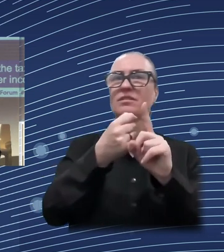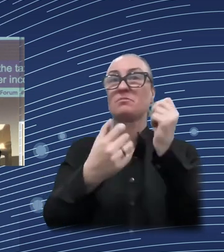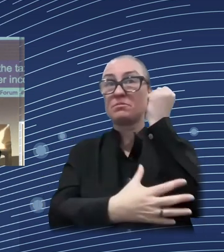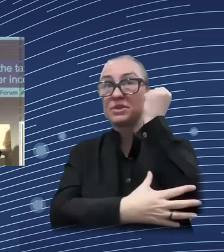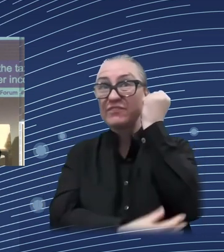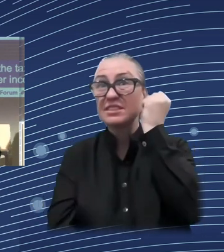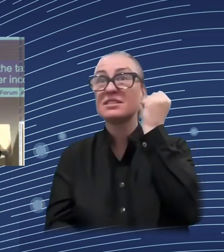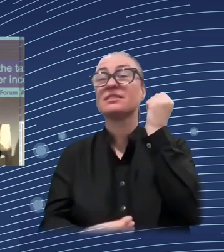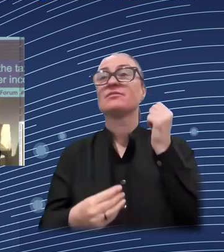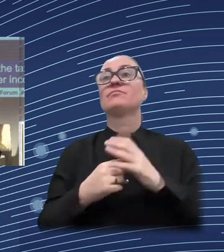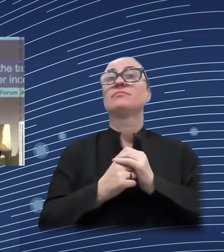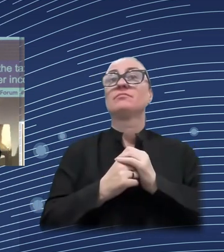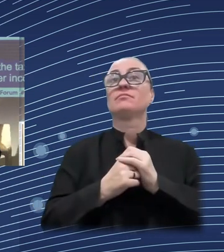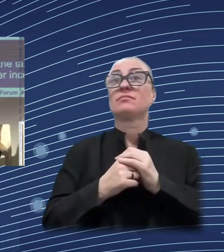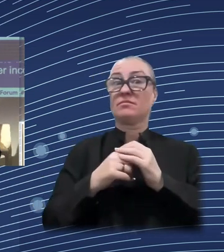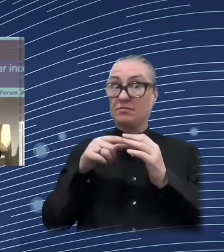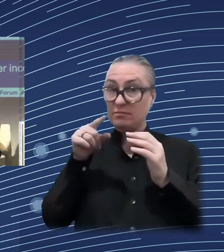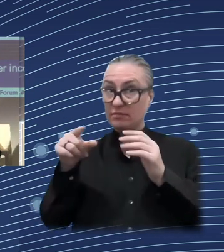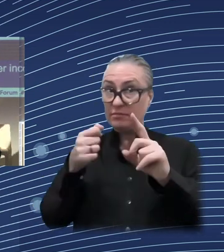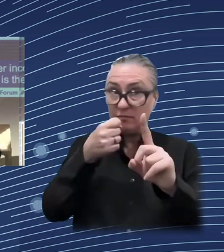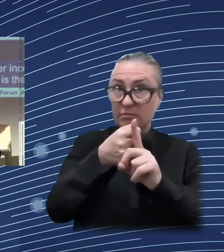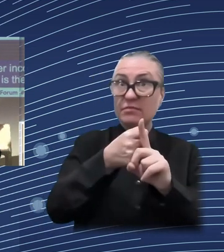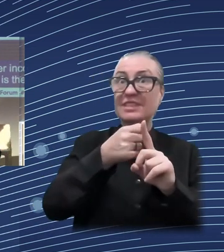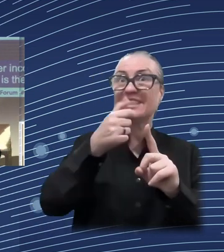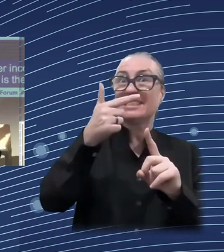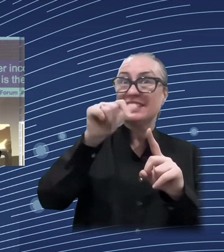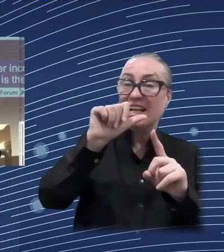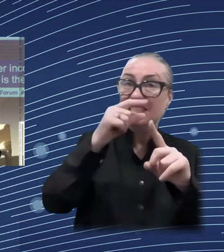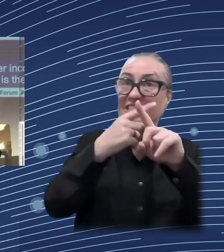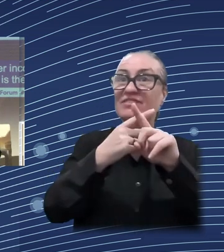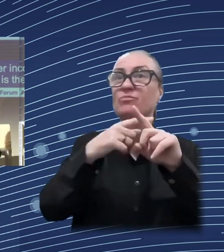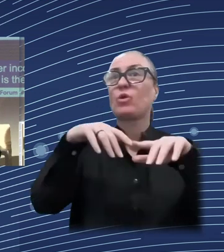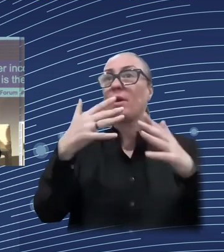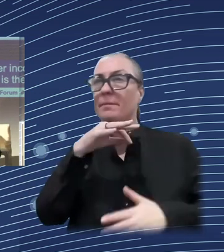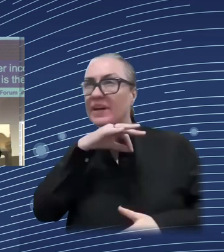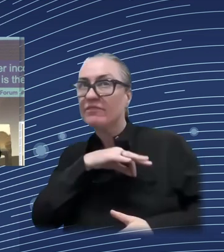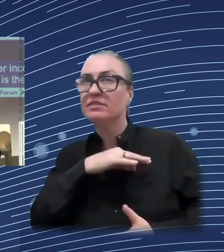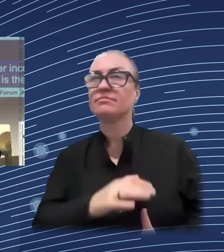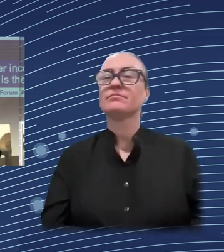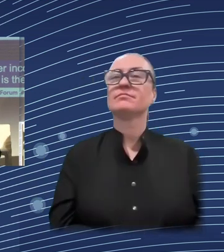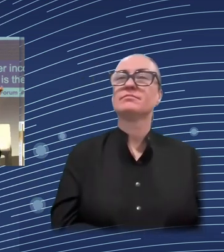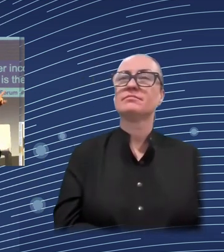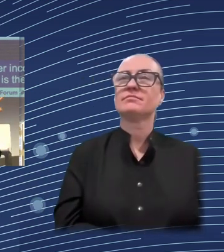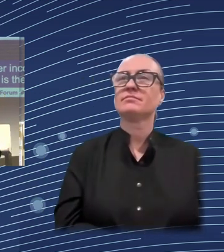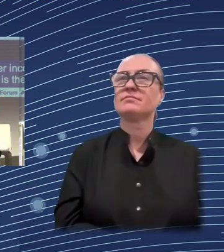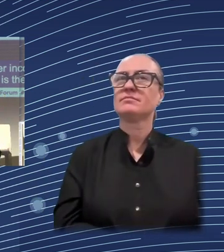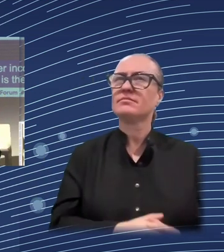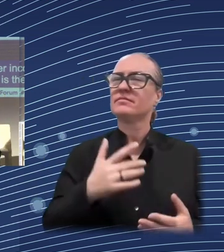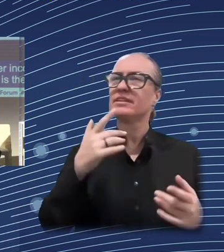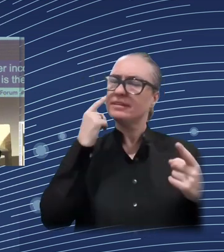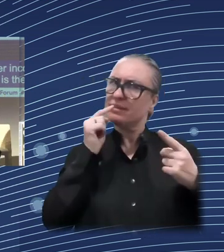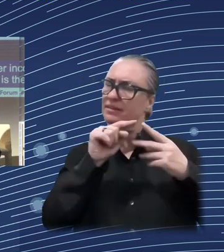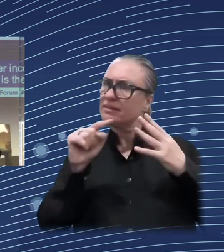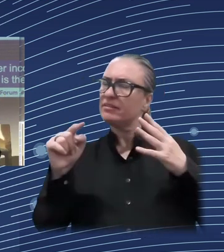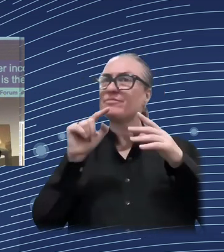that's the idea. So what you see here is that in principle, if we take, if we do not consider the